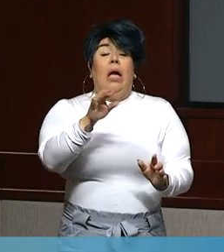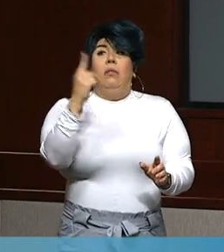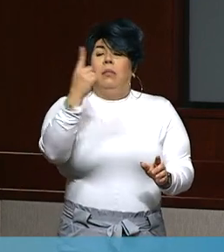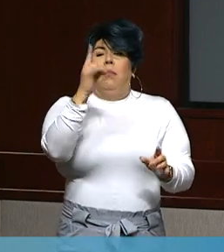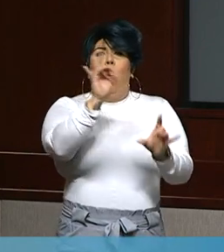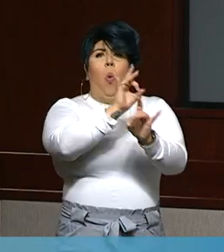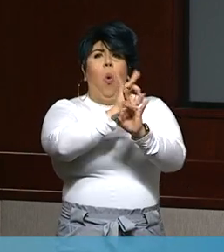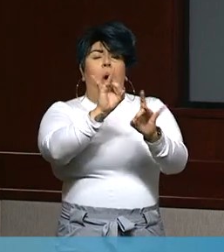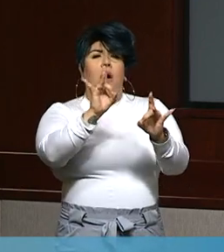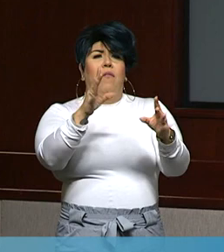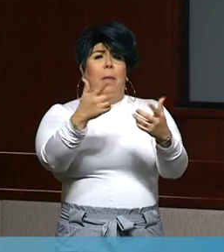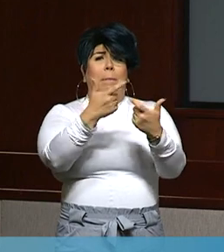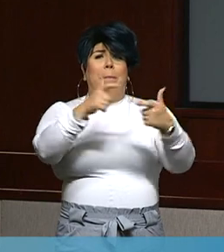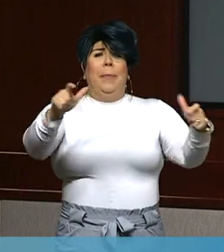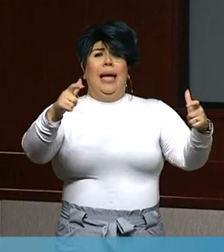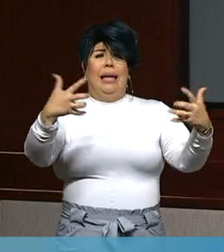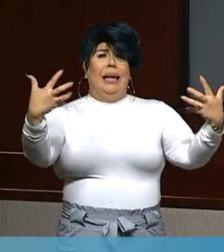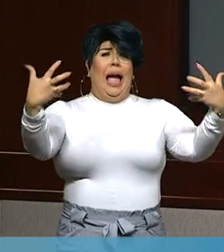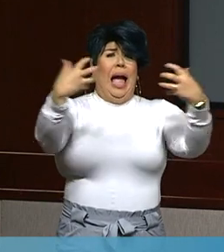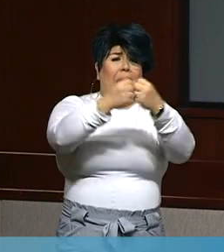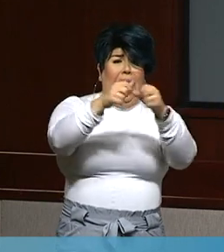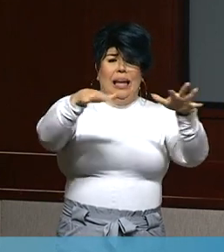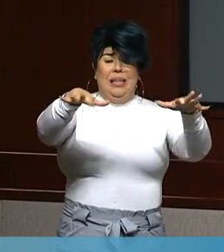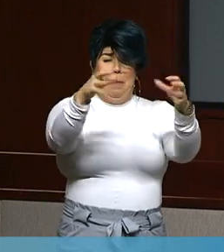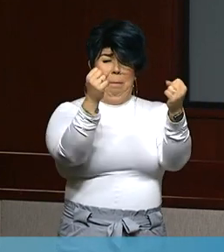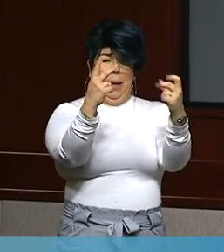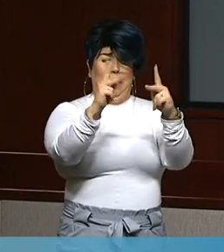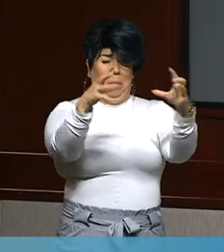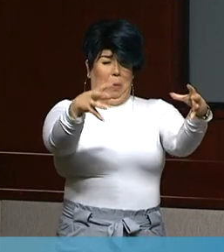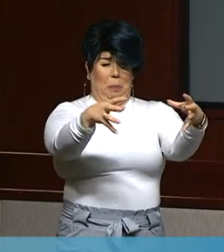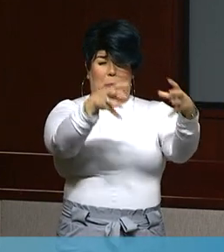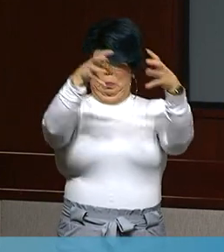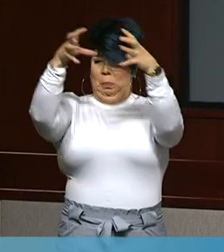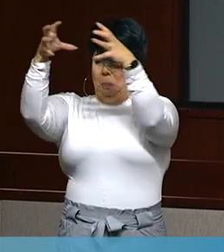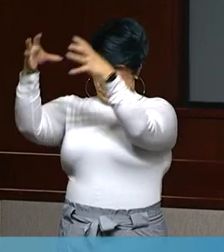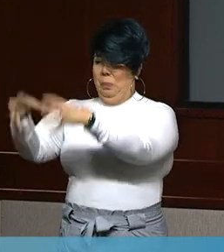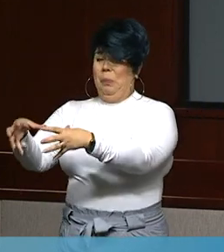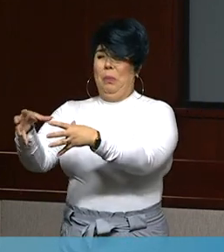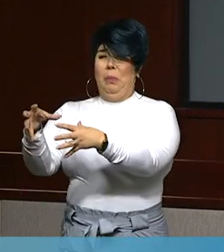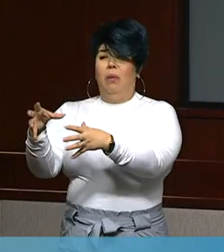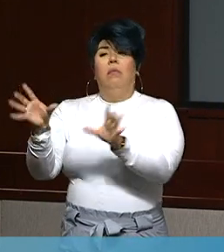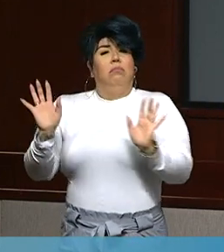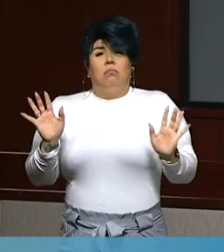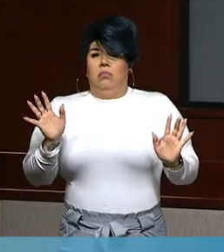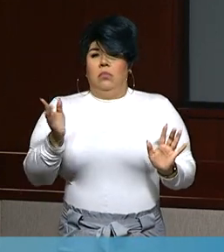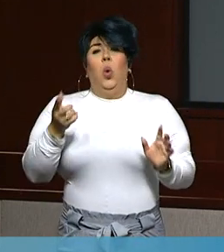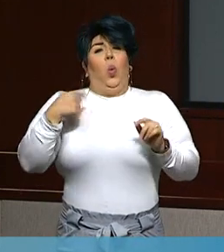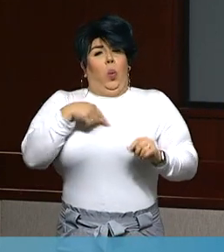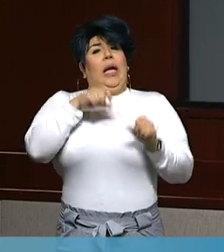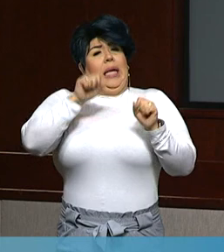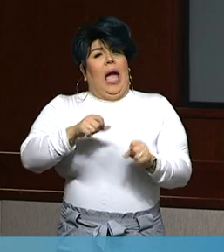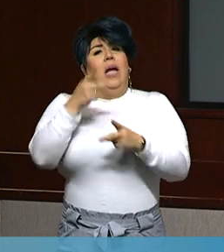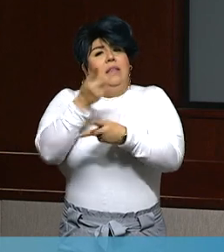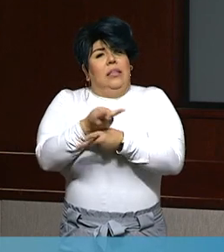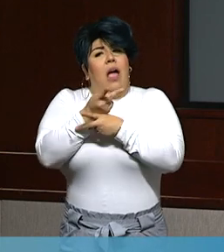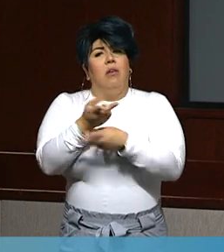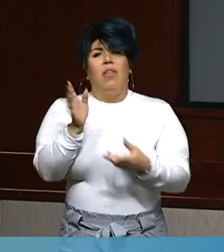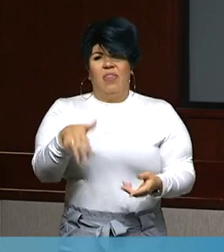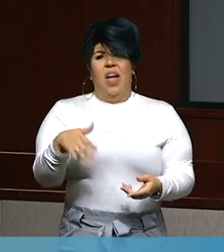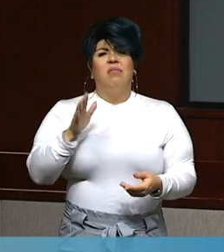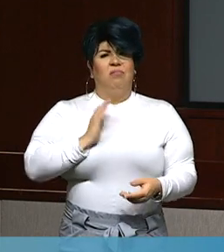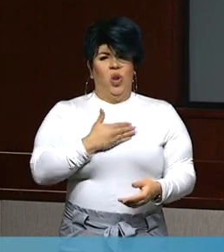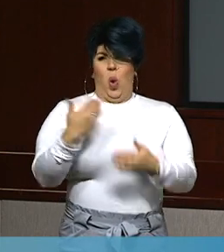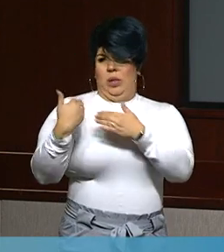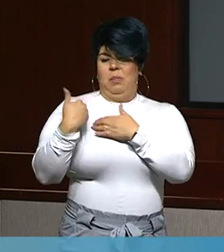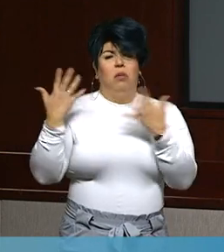and we have 20 or 30 significantly ill people showing up at one time, we're prepared to care for them. That's what we do. That's how